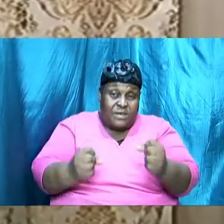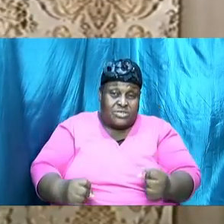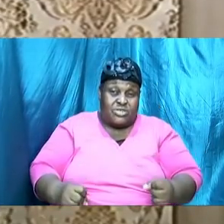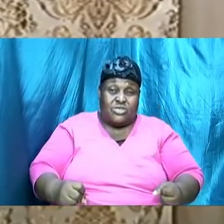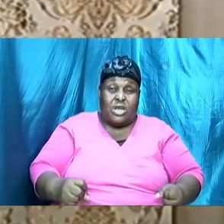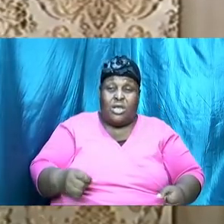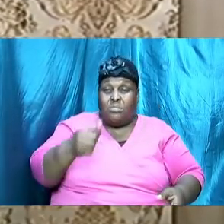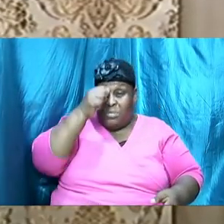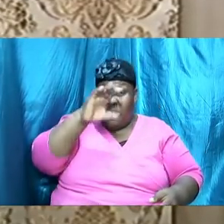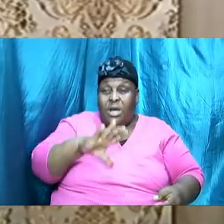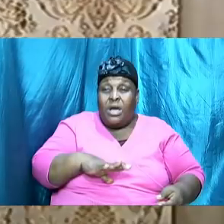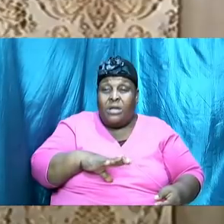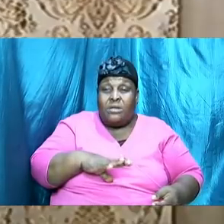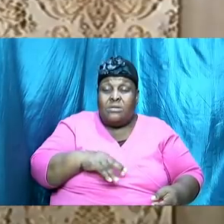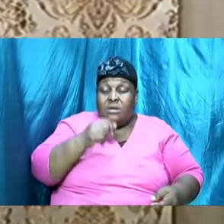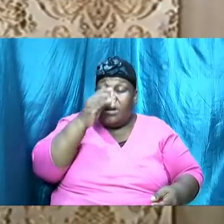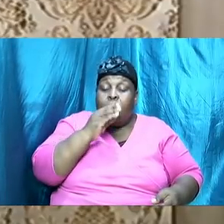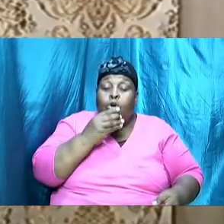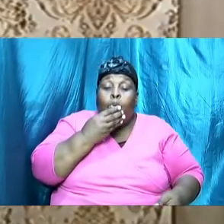living